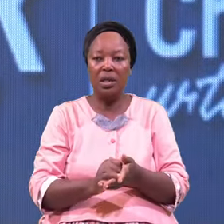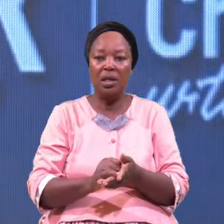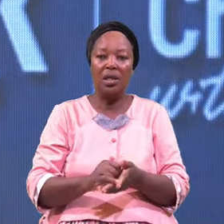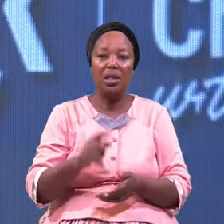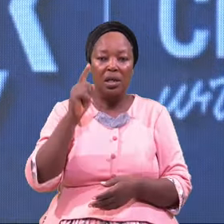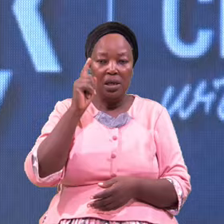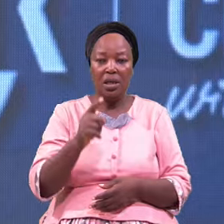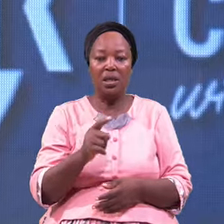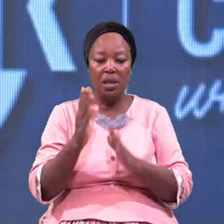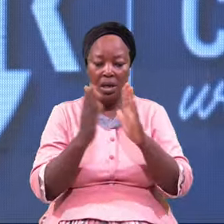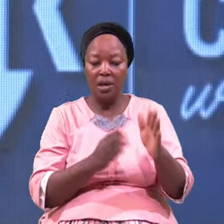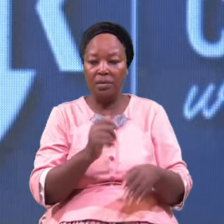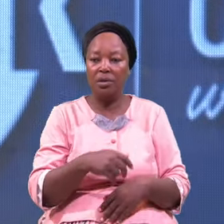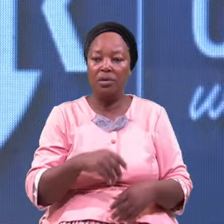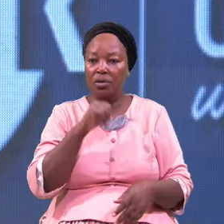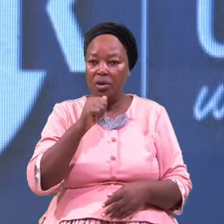Against him